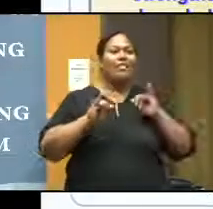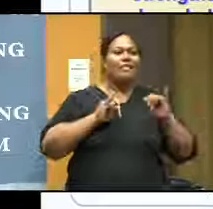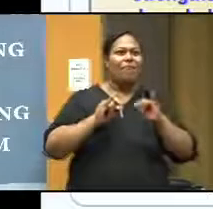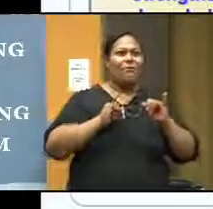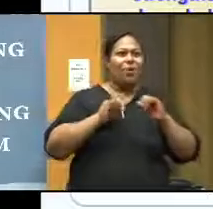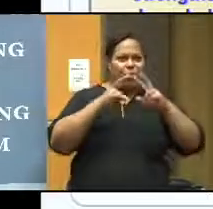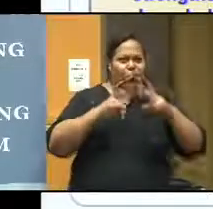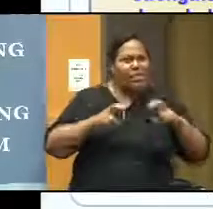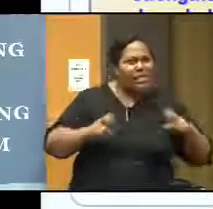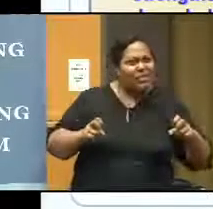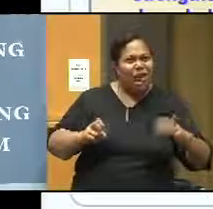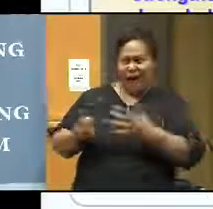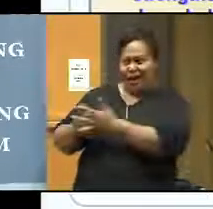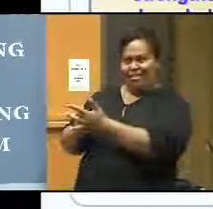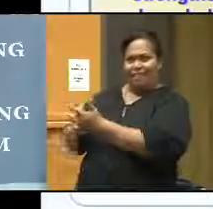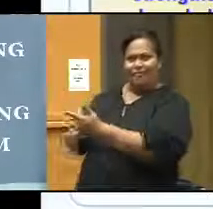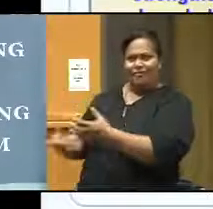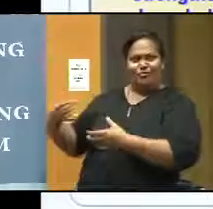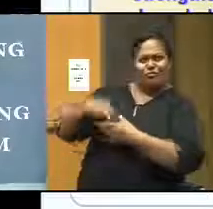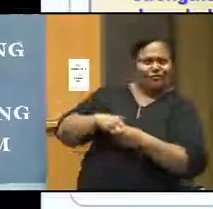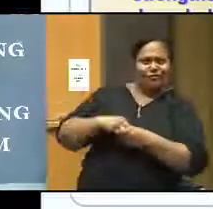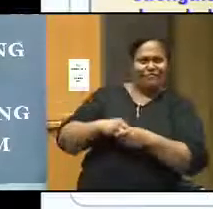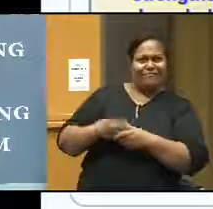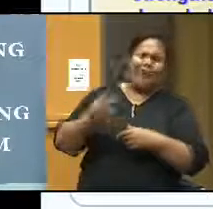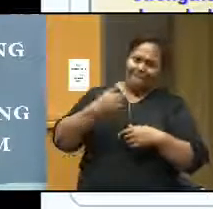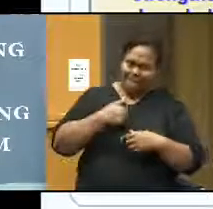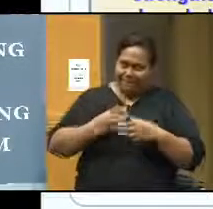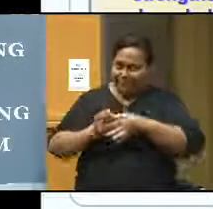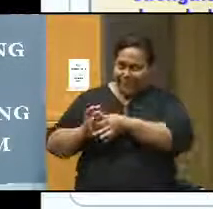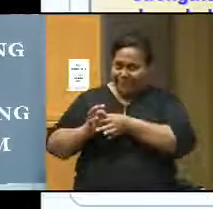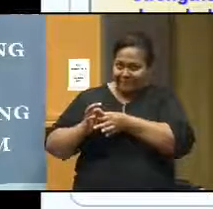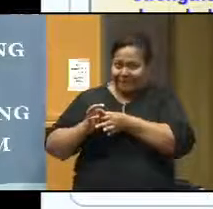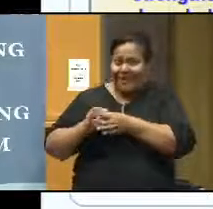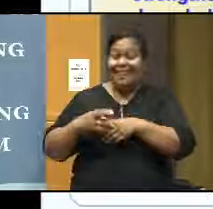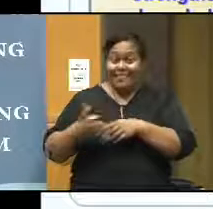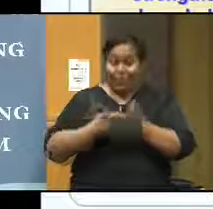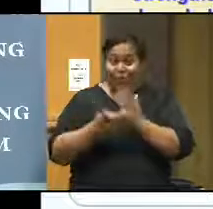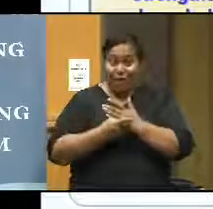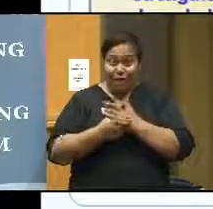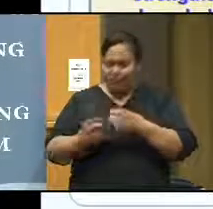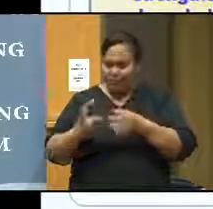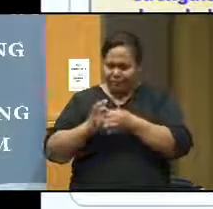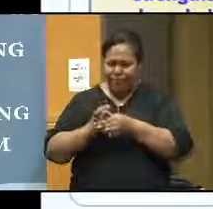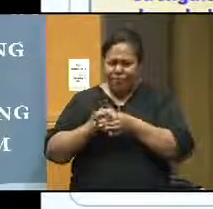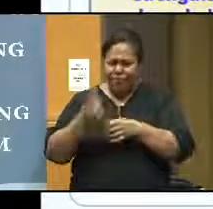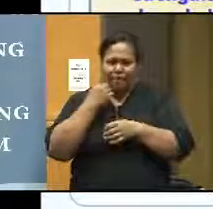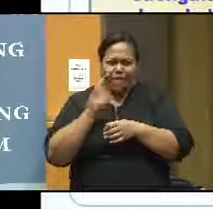student joins me. I will call the students two times in a week. And then, related to the project, I will try to find out